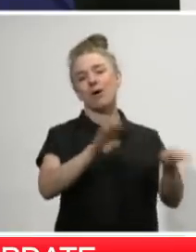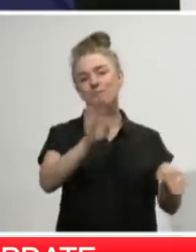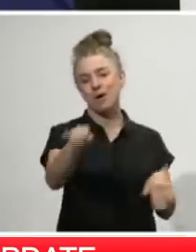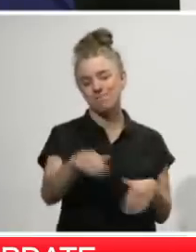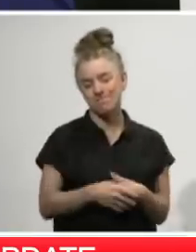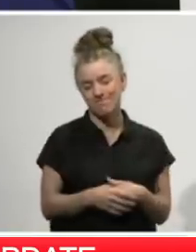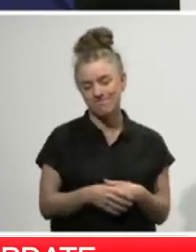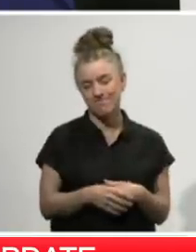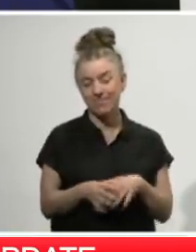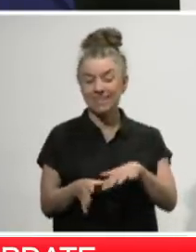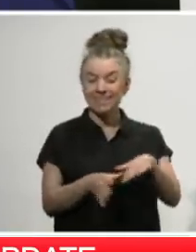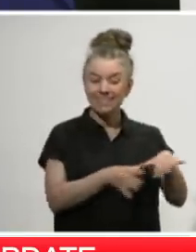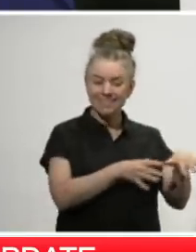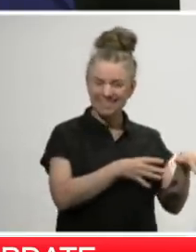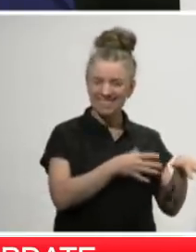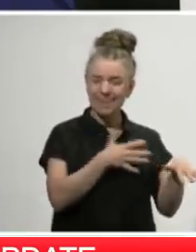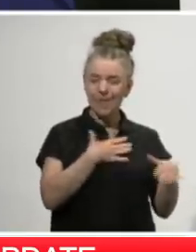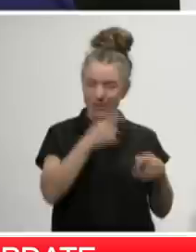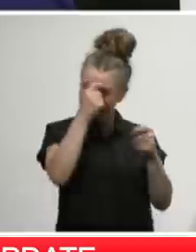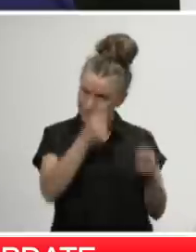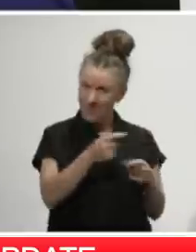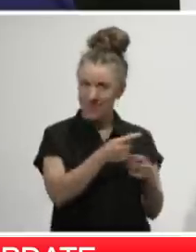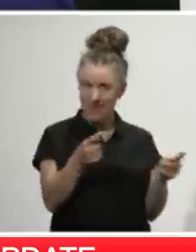we find ourselves in now, I didn't want to let that milestone pass without acknowledging them.